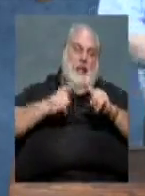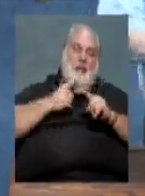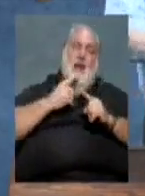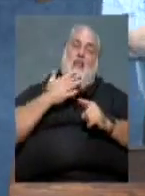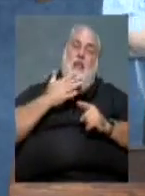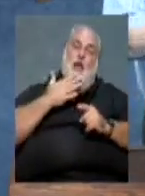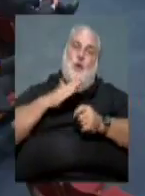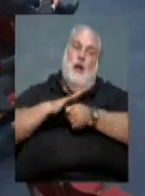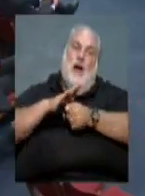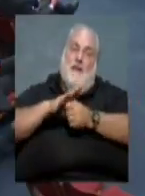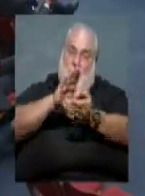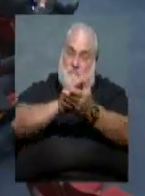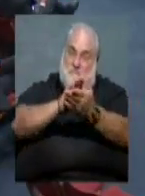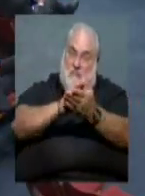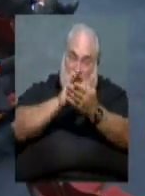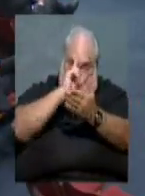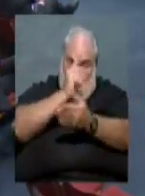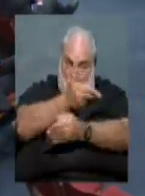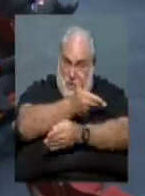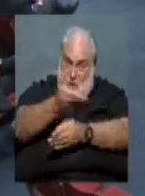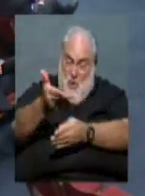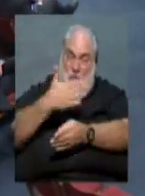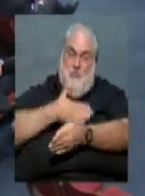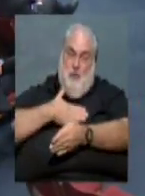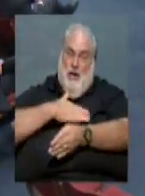for that. I'd like to appreciate you.